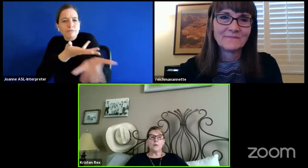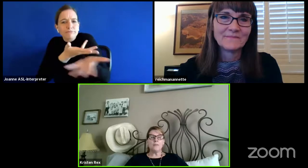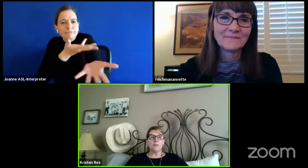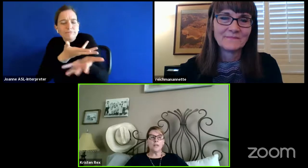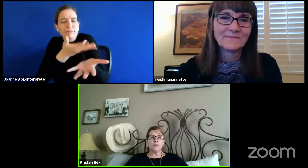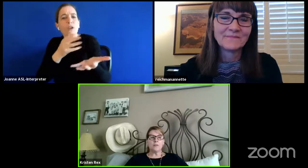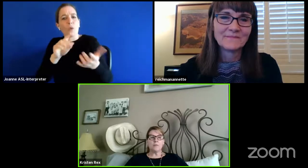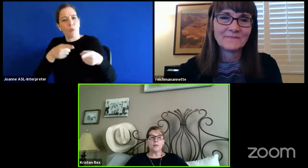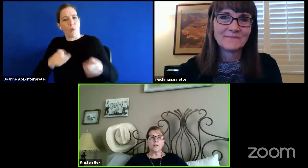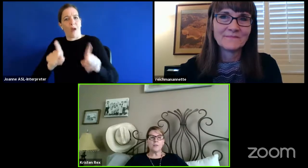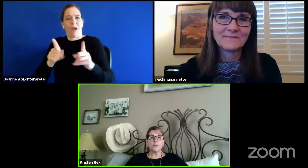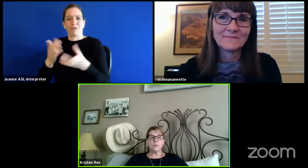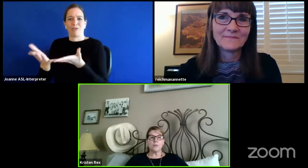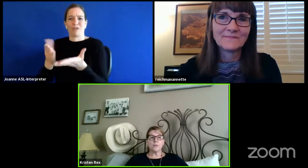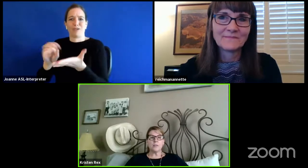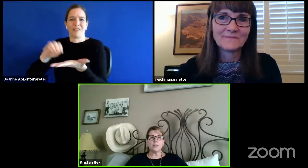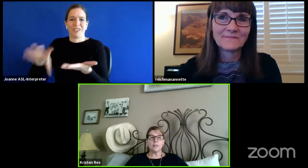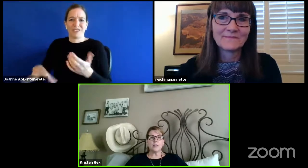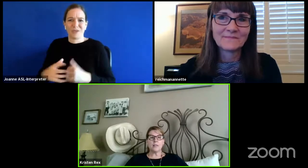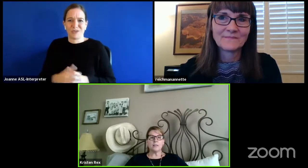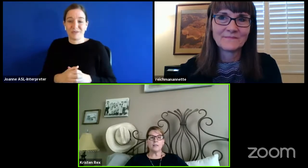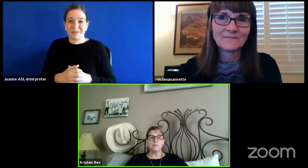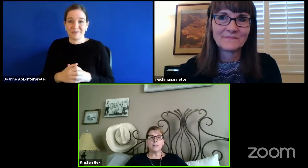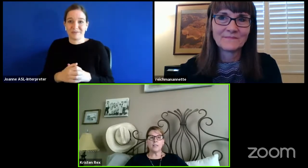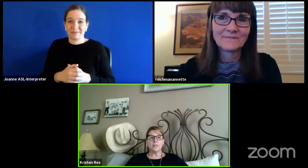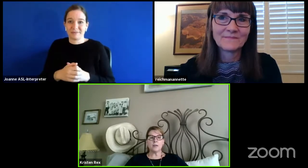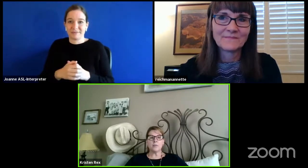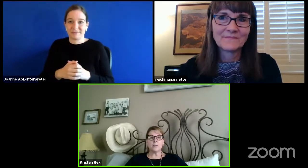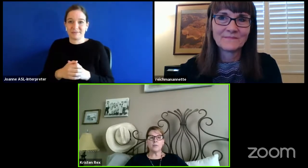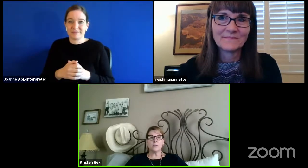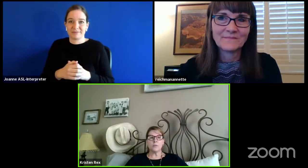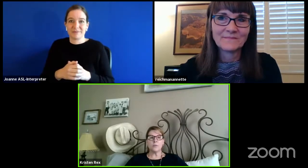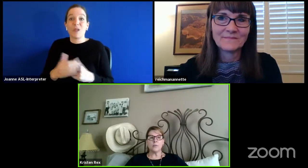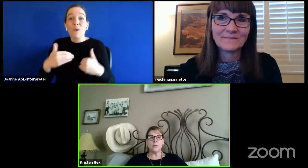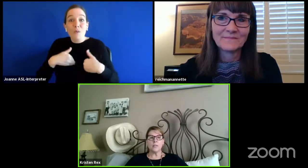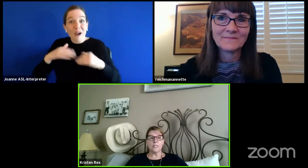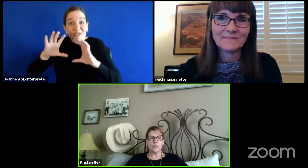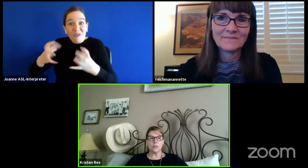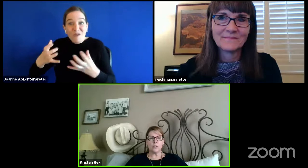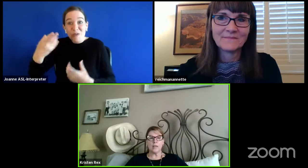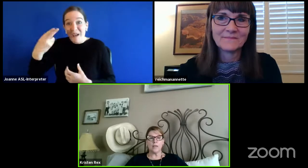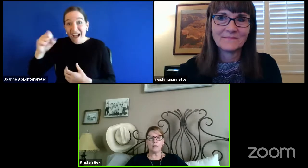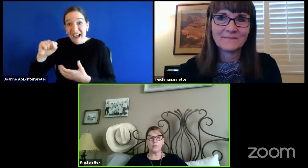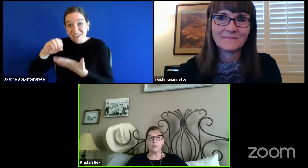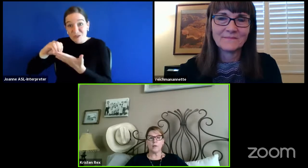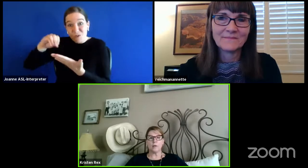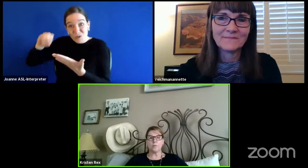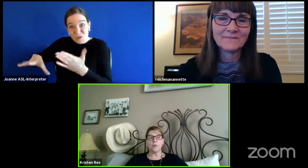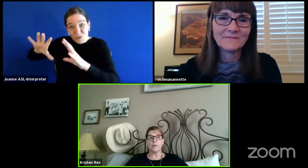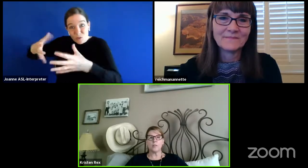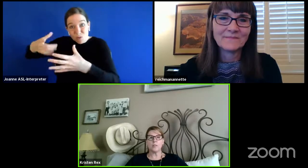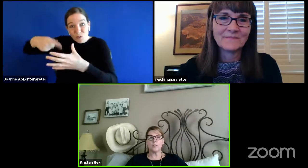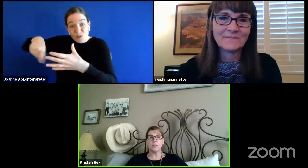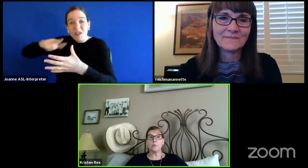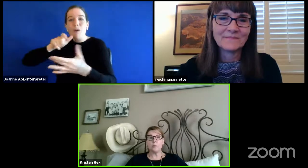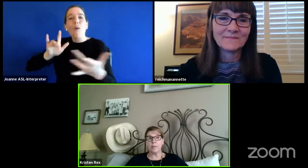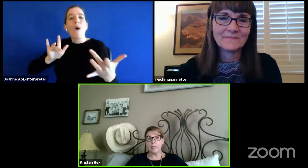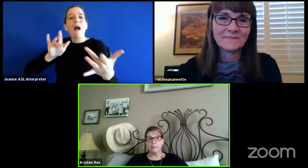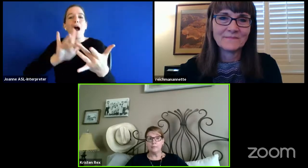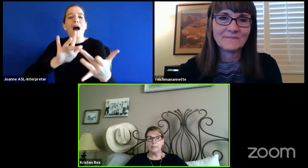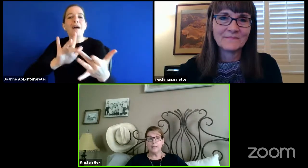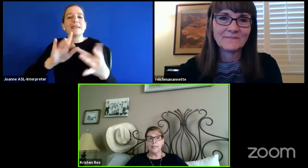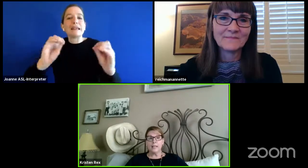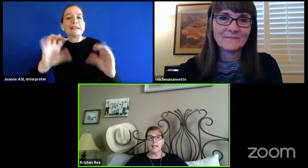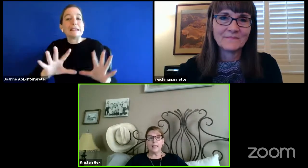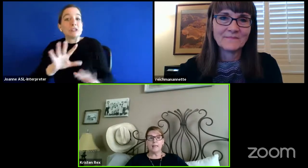We even have a group of high school students that have reached out to a teacher and have requested to do a